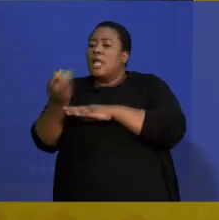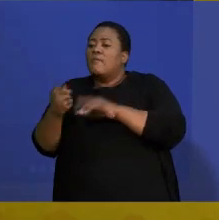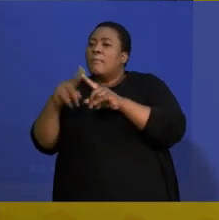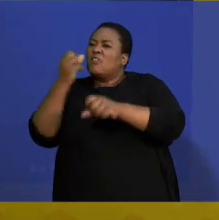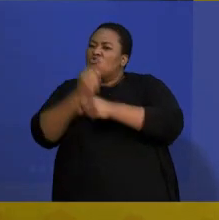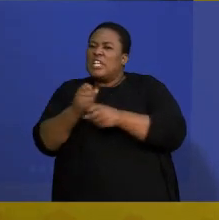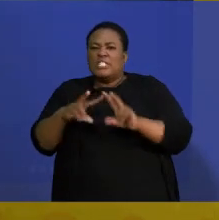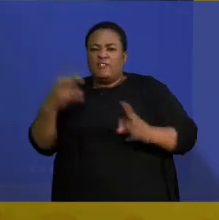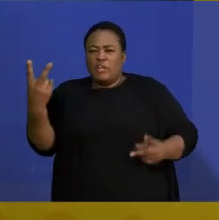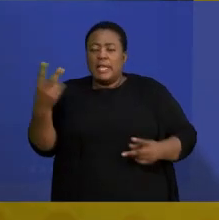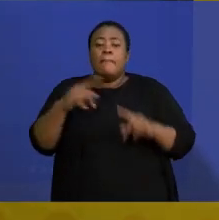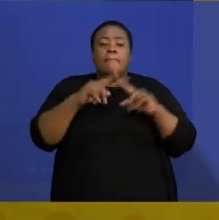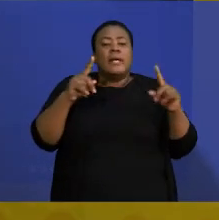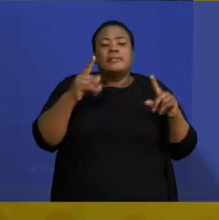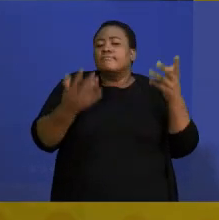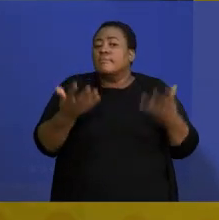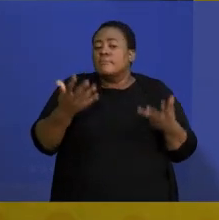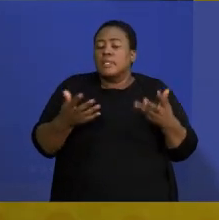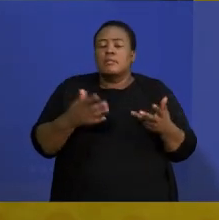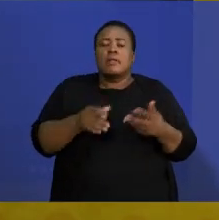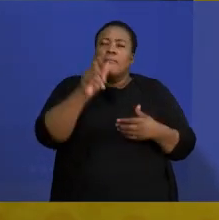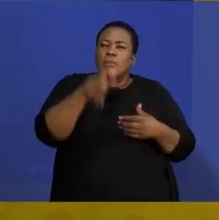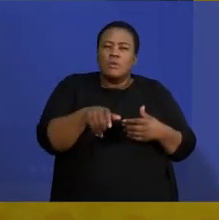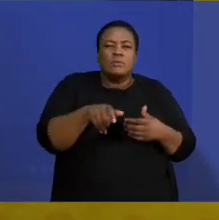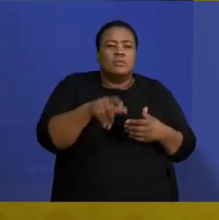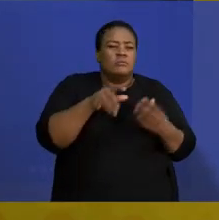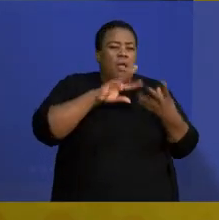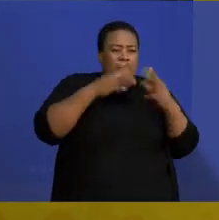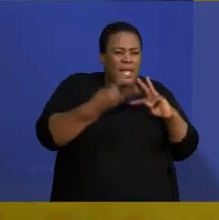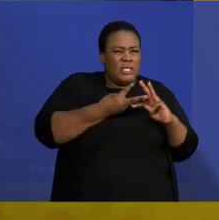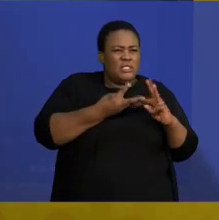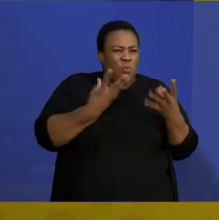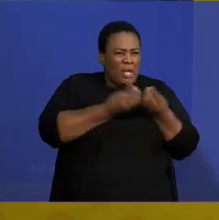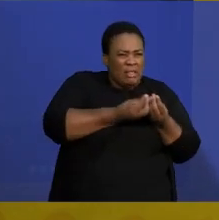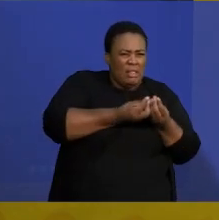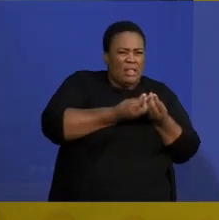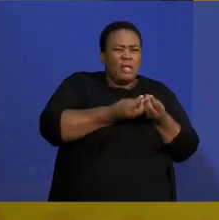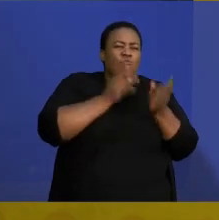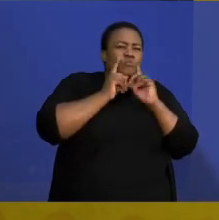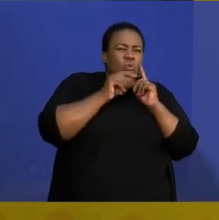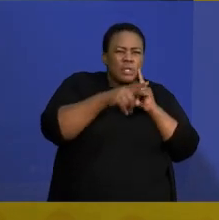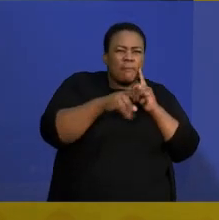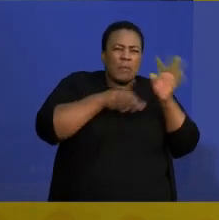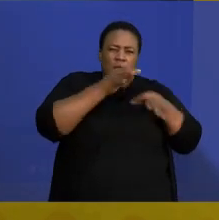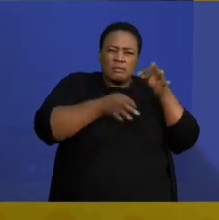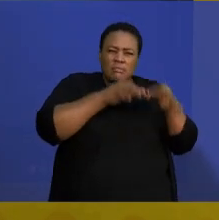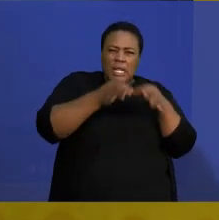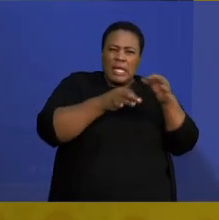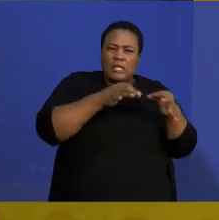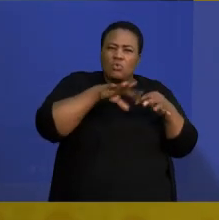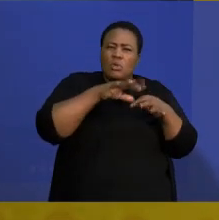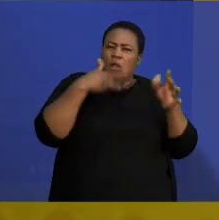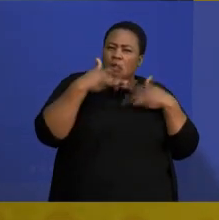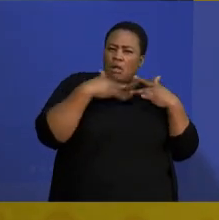us. But it can be somebody that you are just doing meds with. Talk to them. Explain what you are stressed about. And then, hopefully,